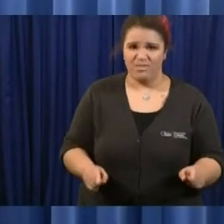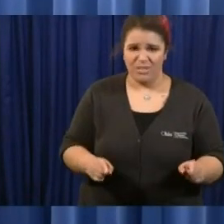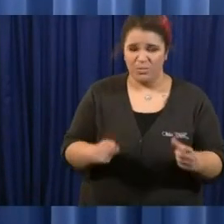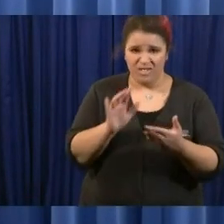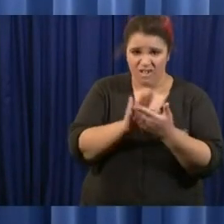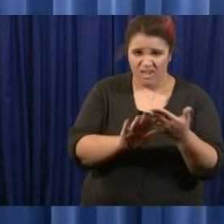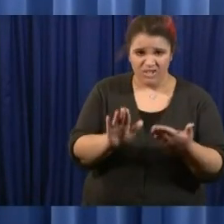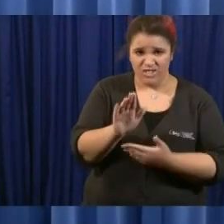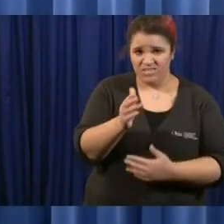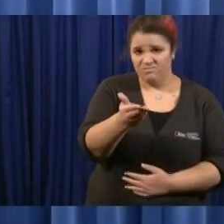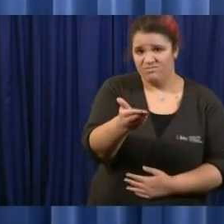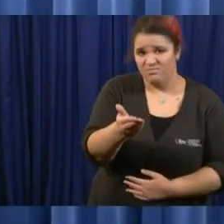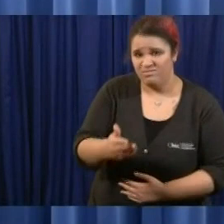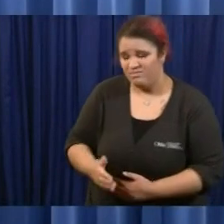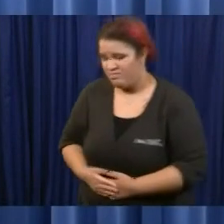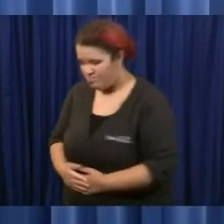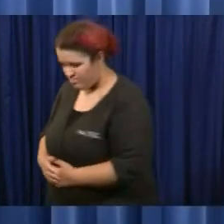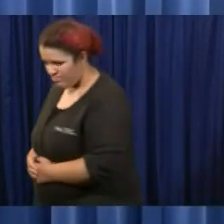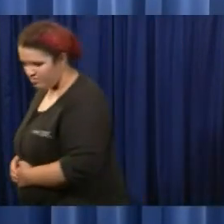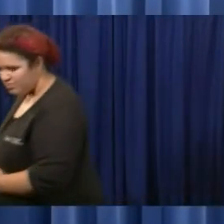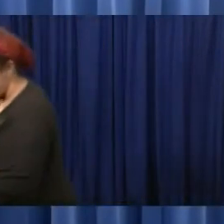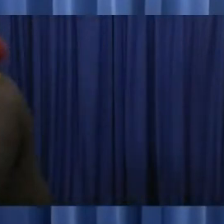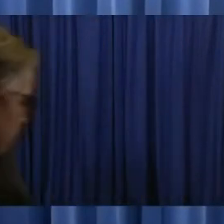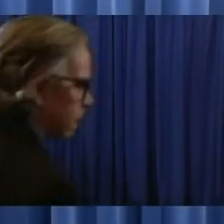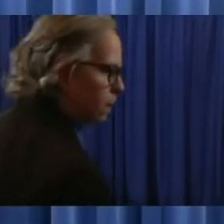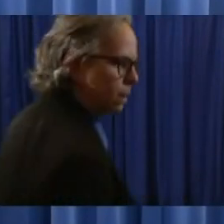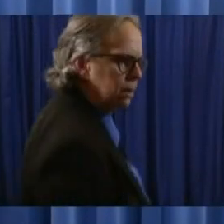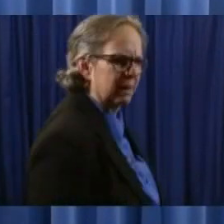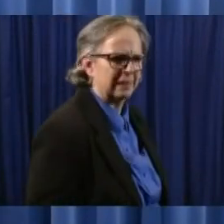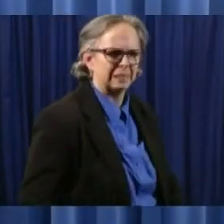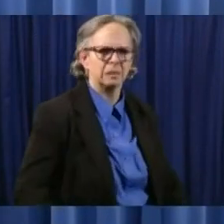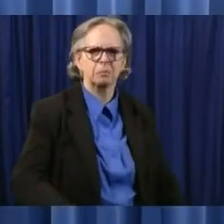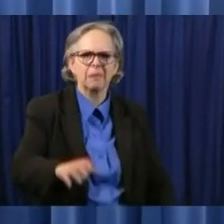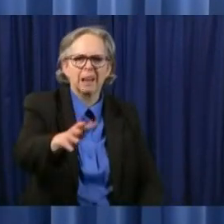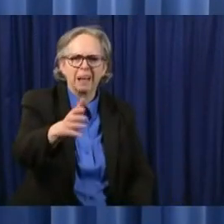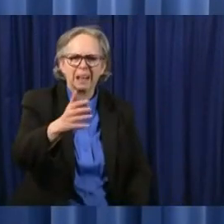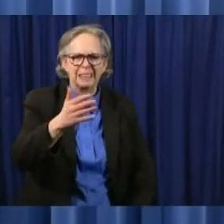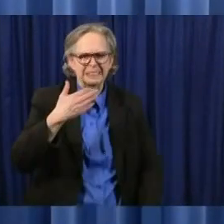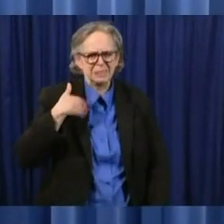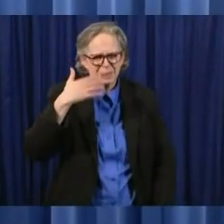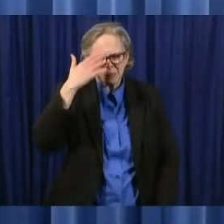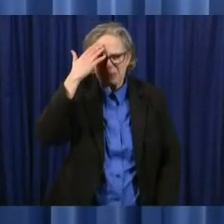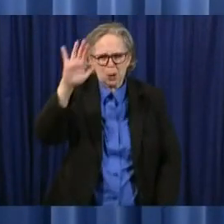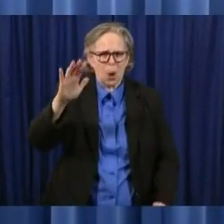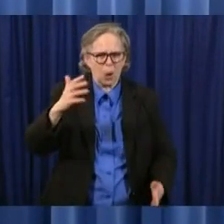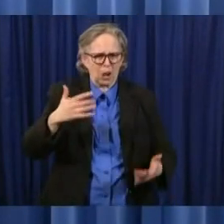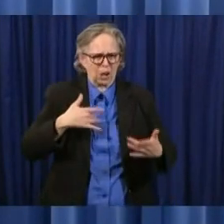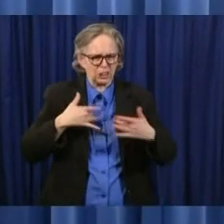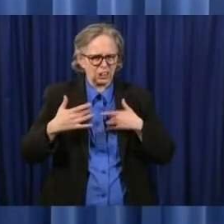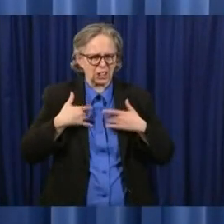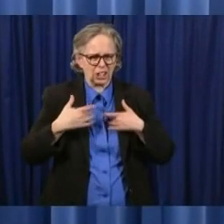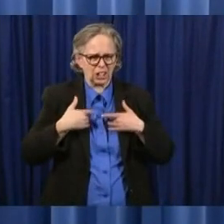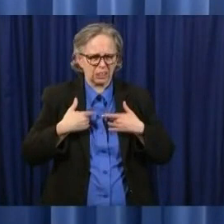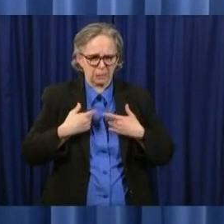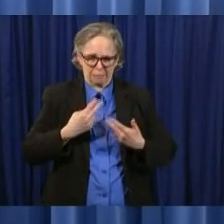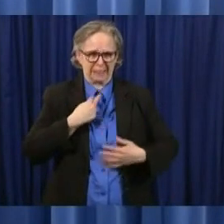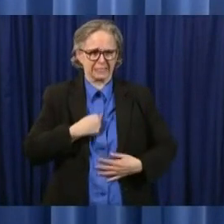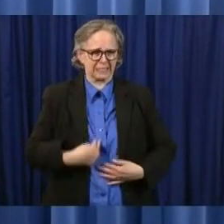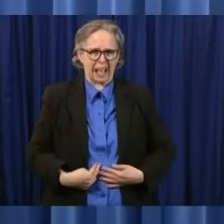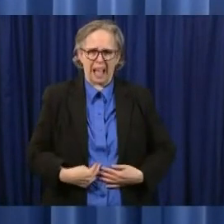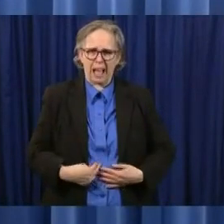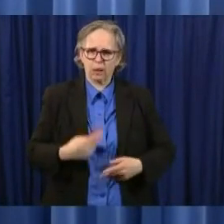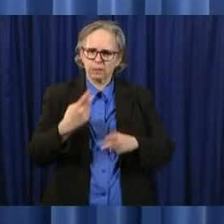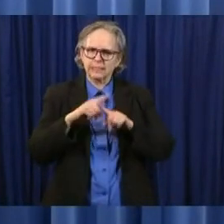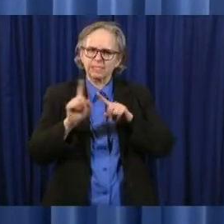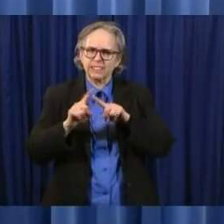uh laura i don't know uh is of great concern i wear a tie of one of our great universities every every day or